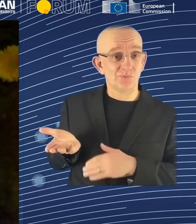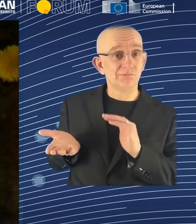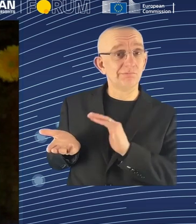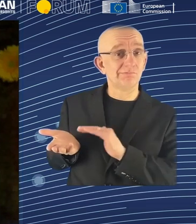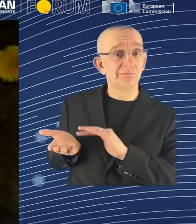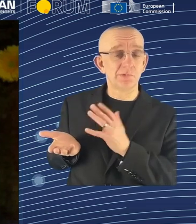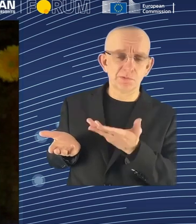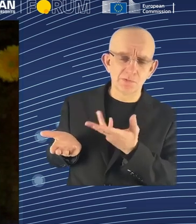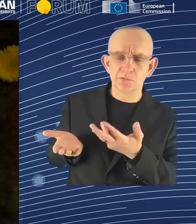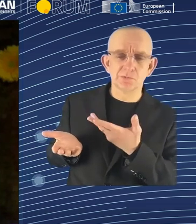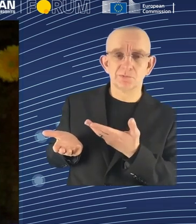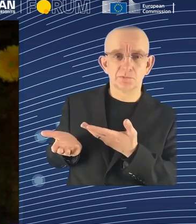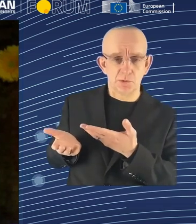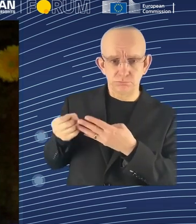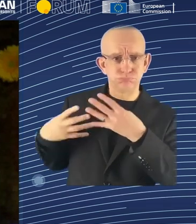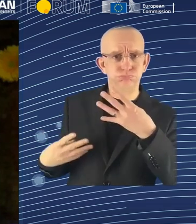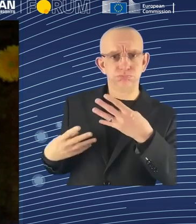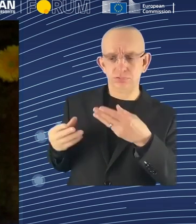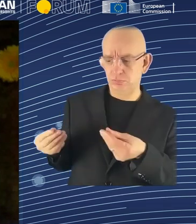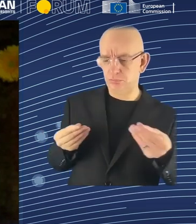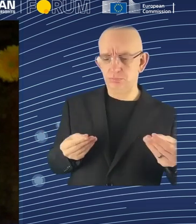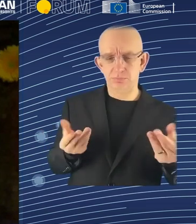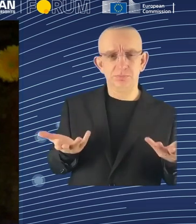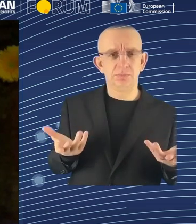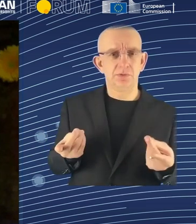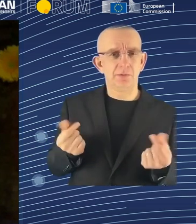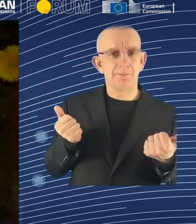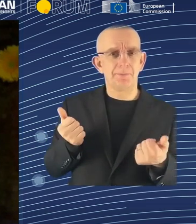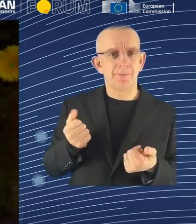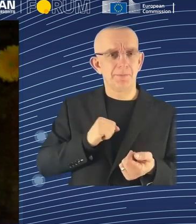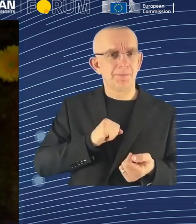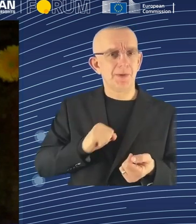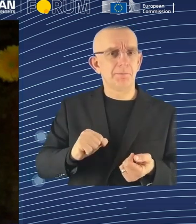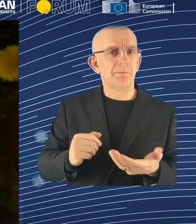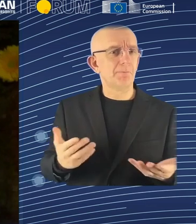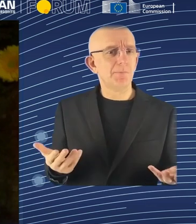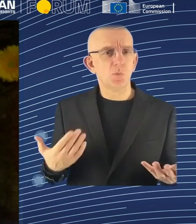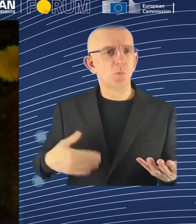of possible candidates to